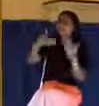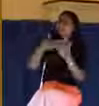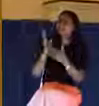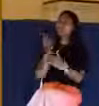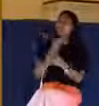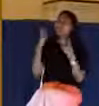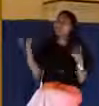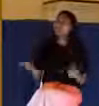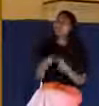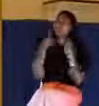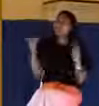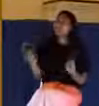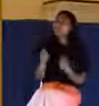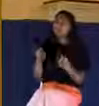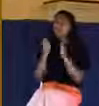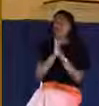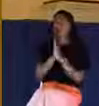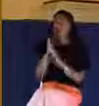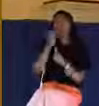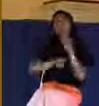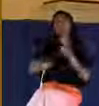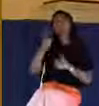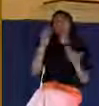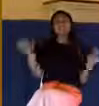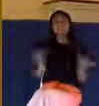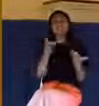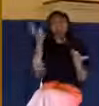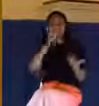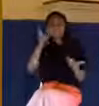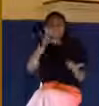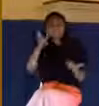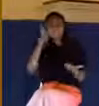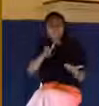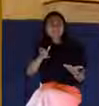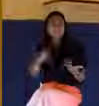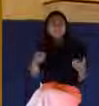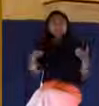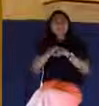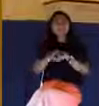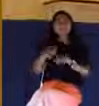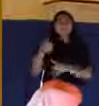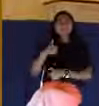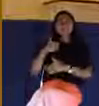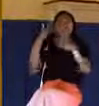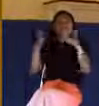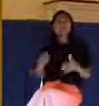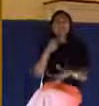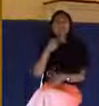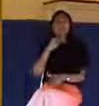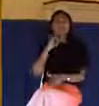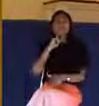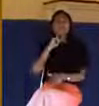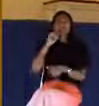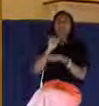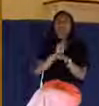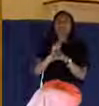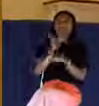the sound of my voice will be like that Roman soldier who said, truly, this was the Son of God.